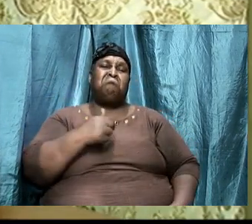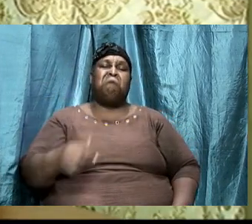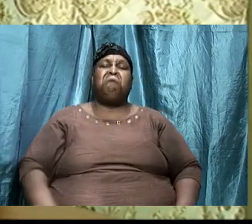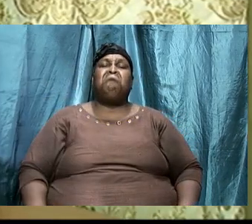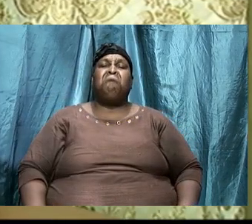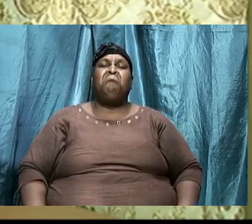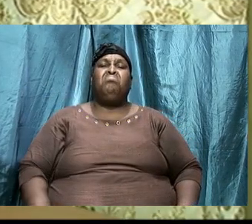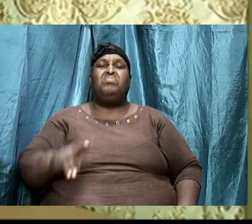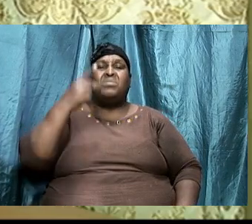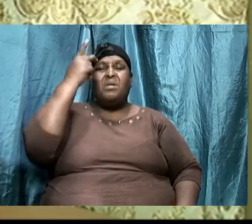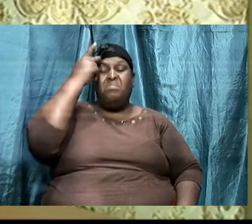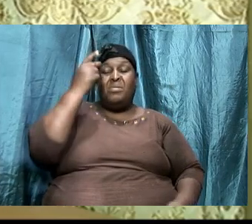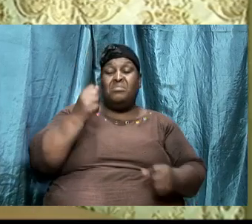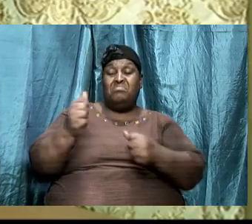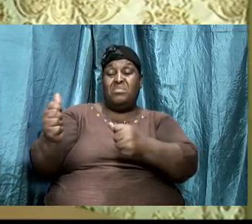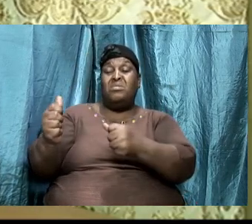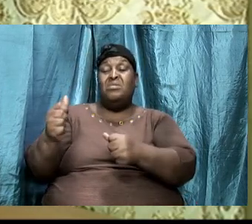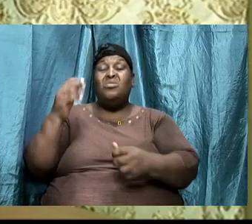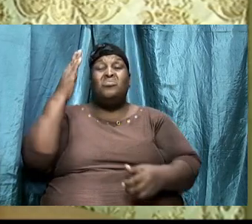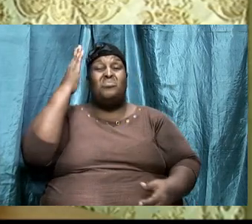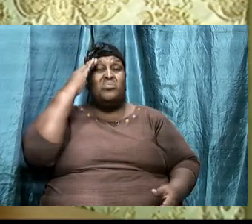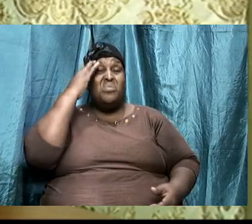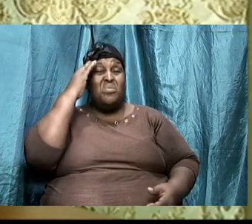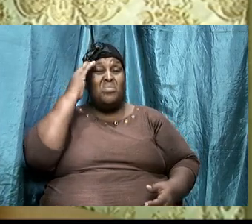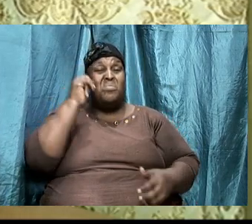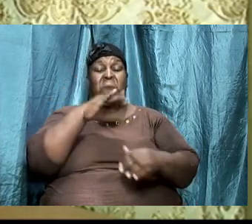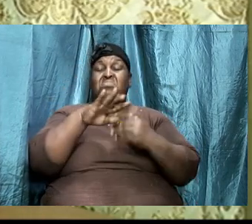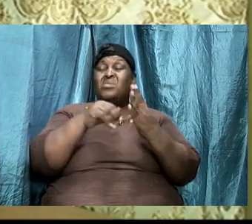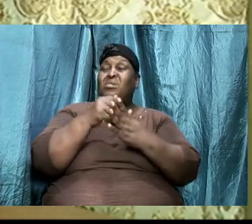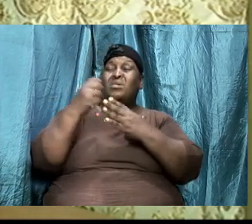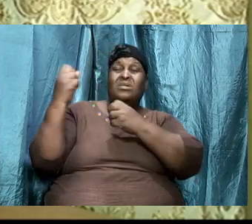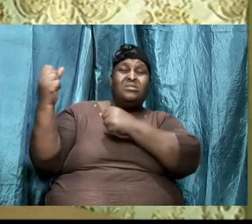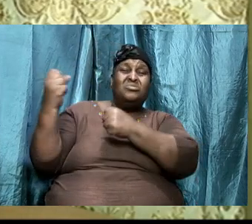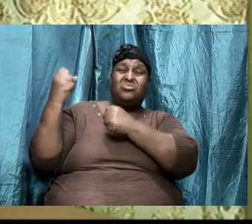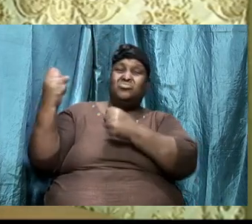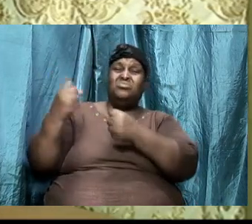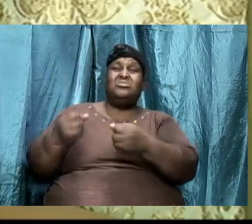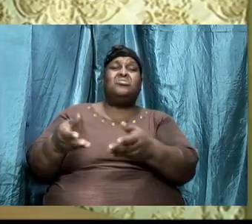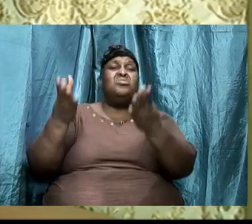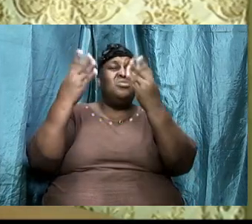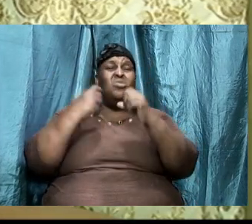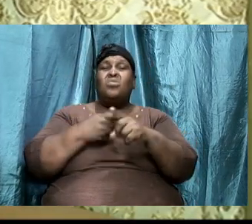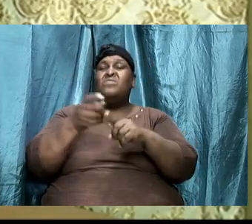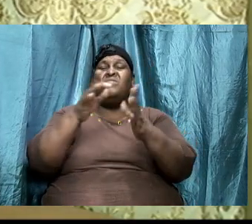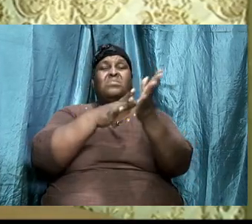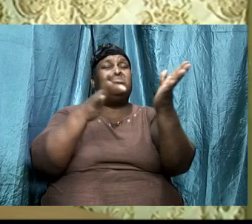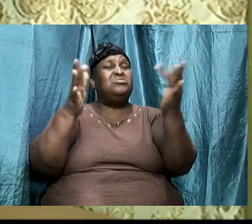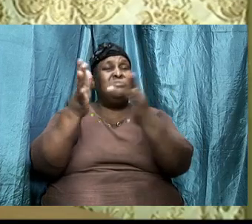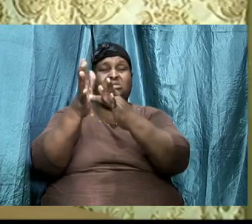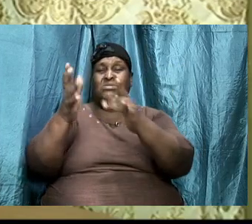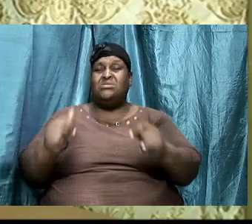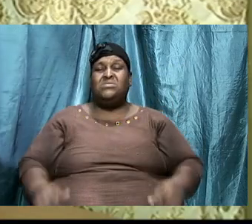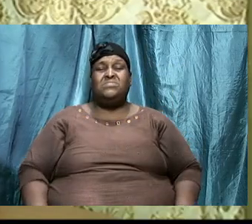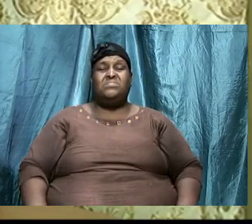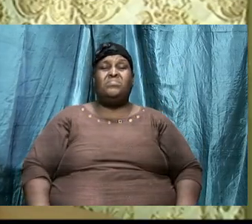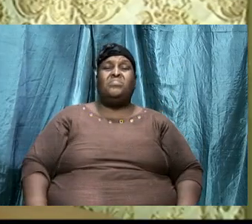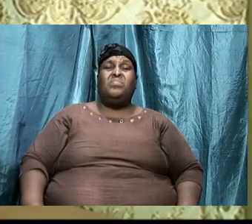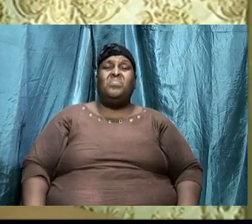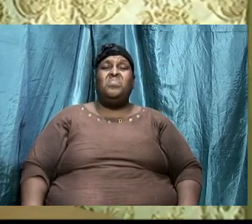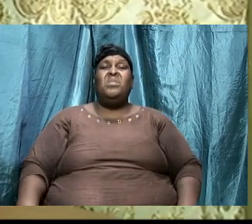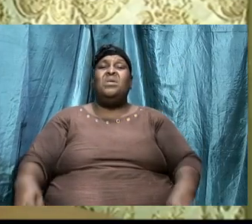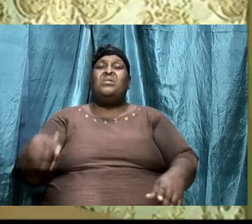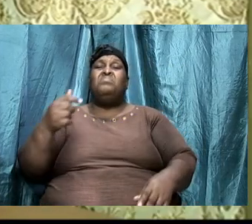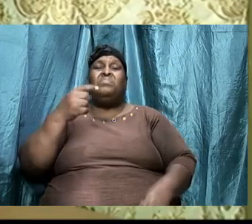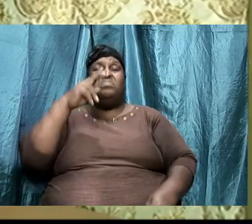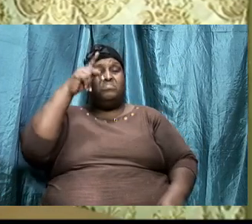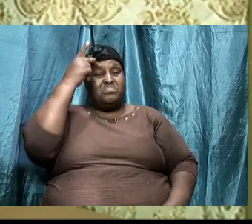Paul the apostle recognized that all strength comes from Jesus and he said I